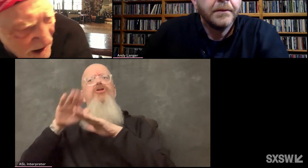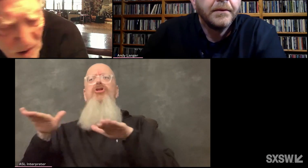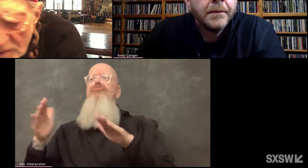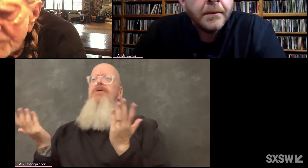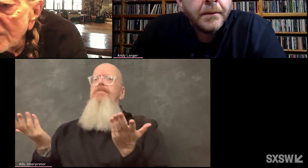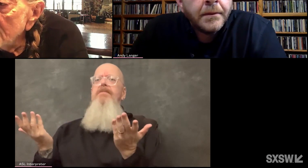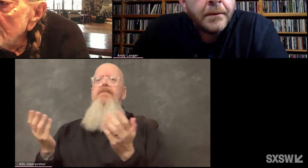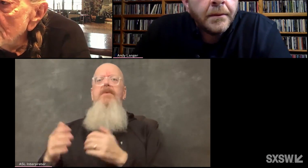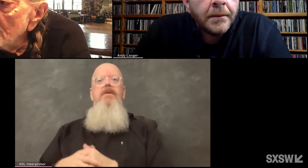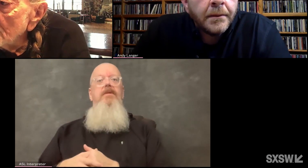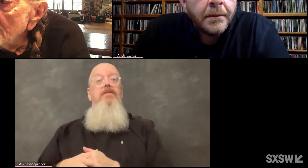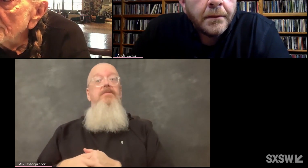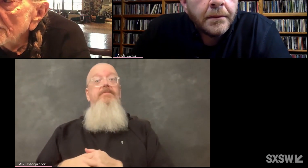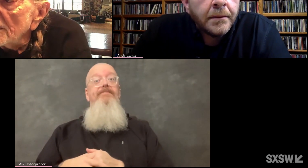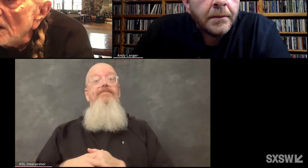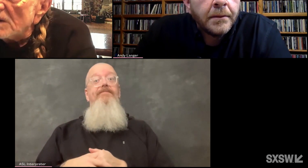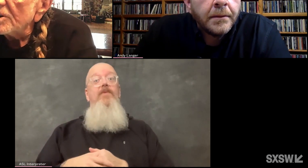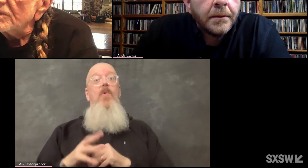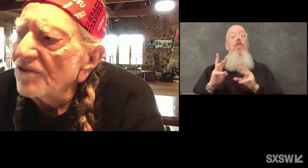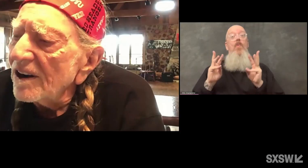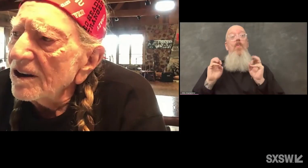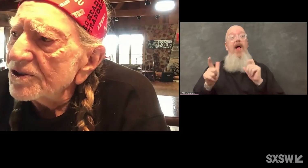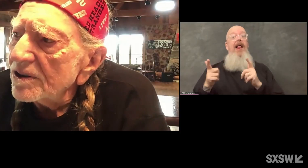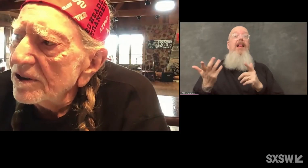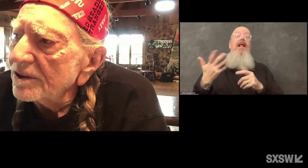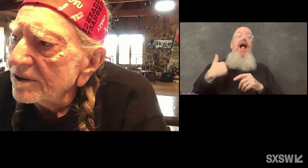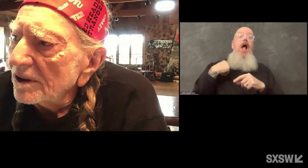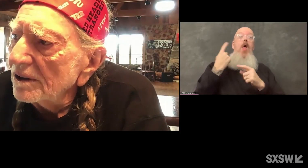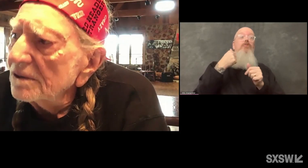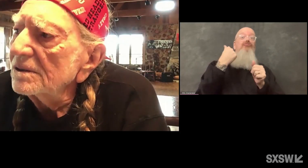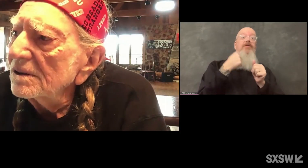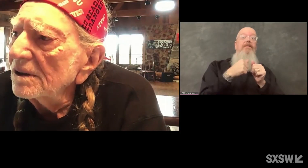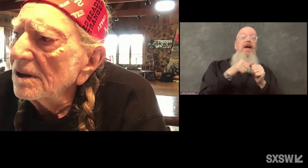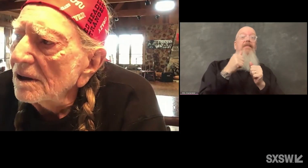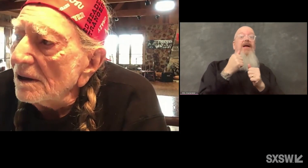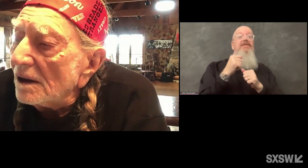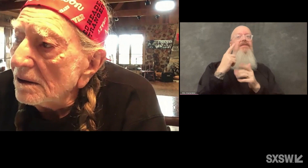Well, I always tried to remember some advice that